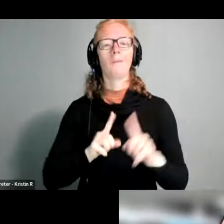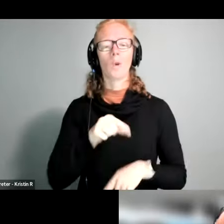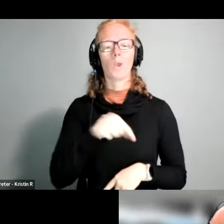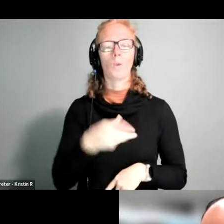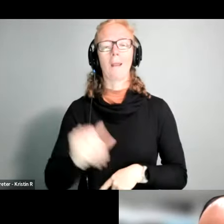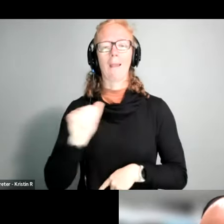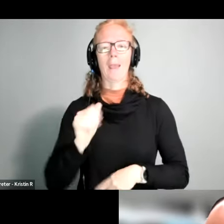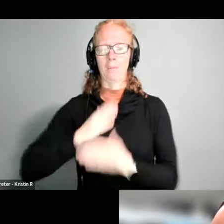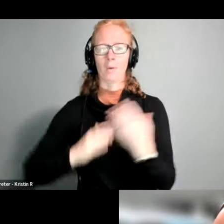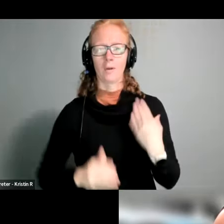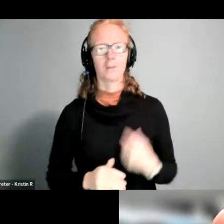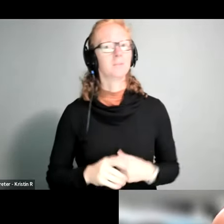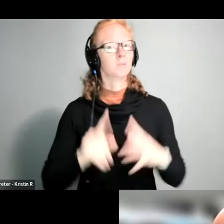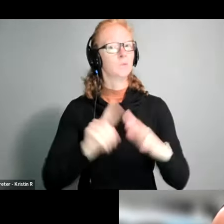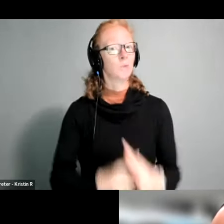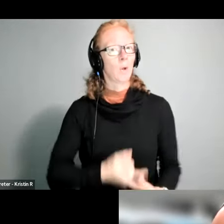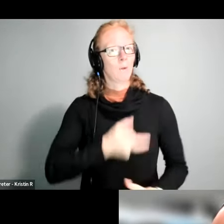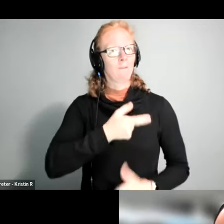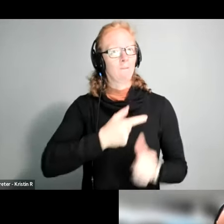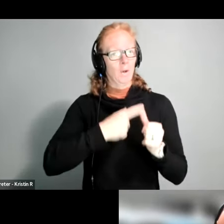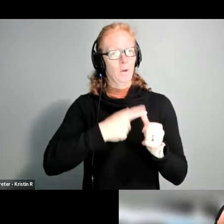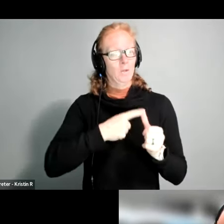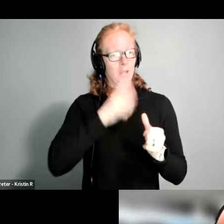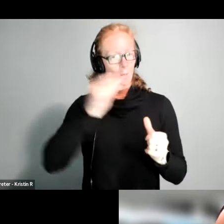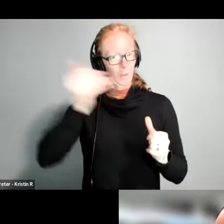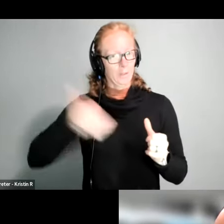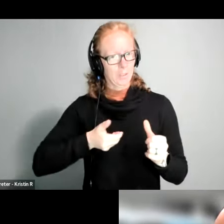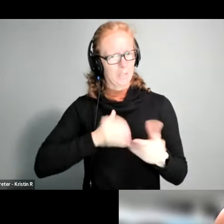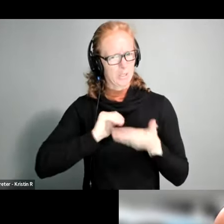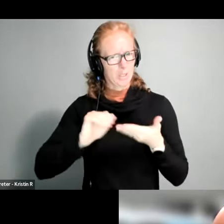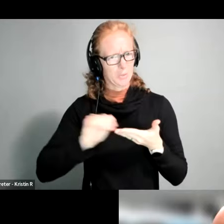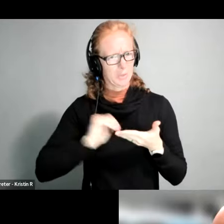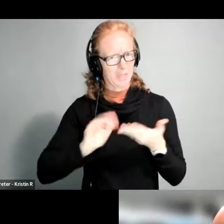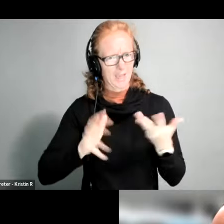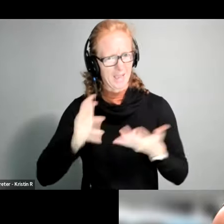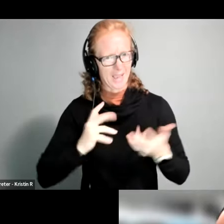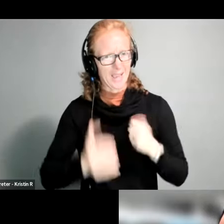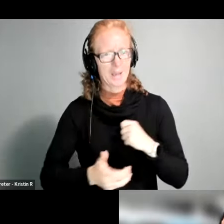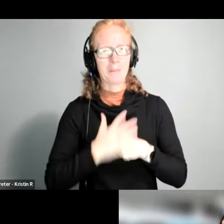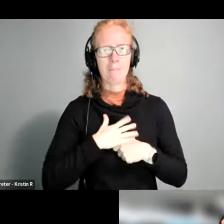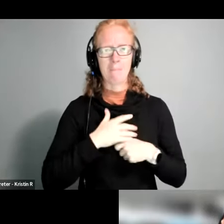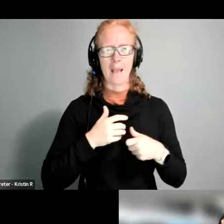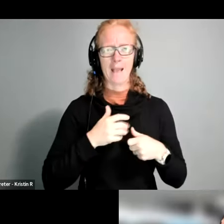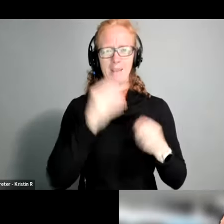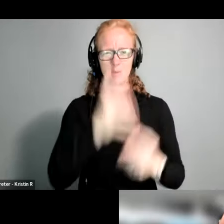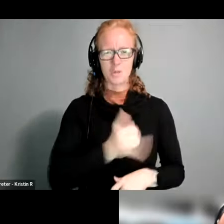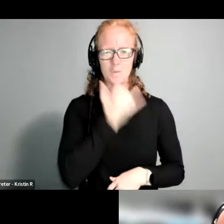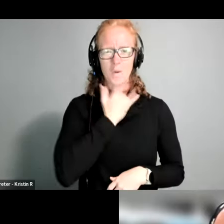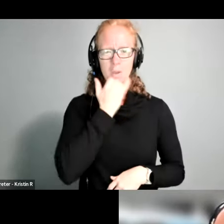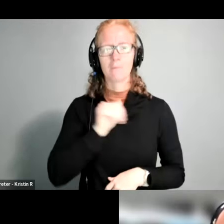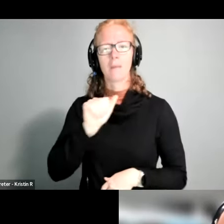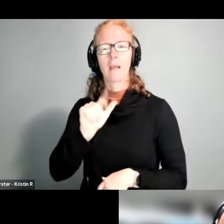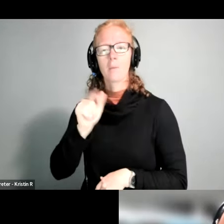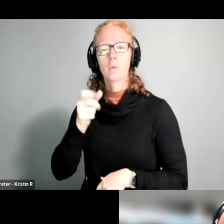it is my pleasure to introduce to you excuse me i'm getting my text wrong alberto rolled on